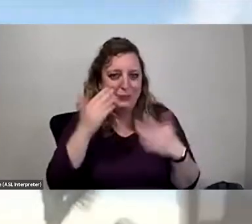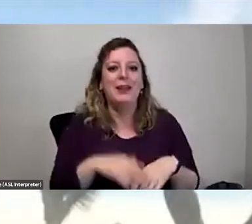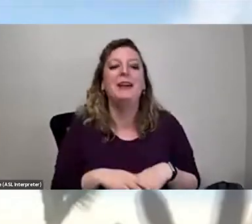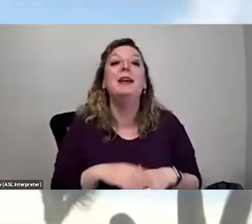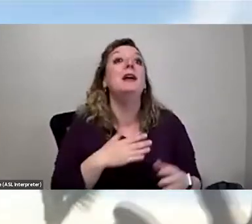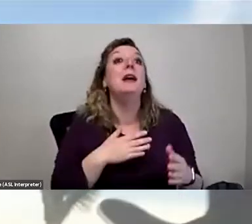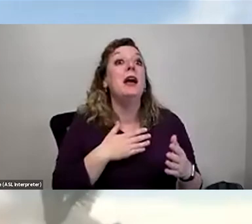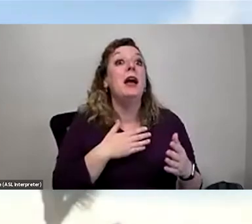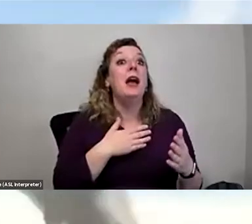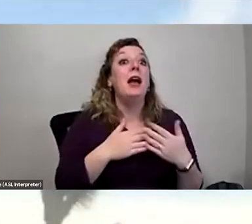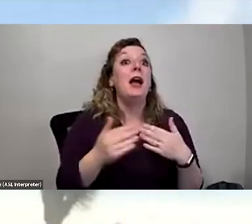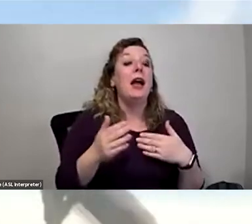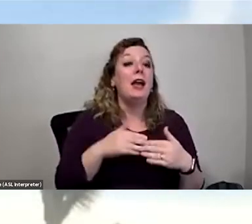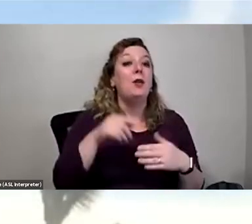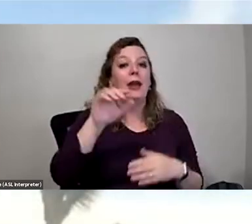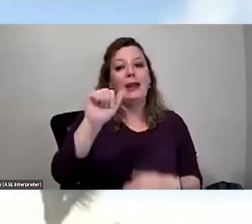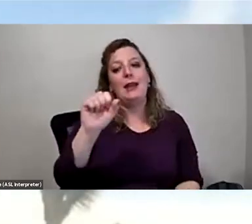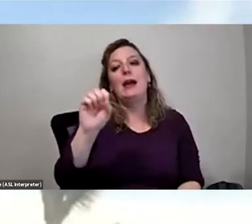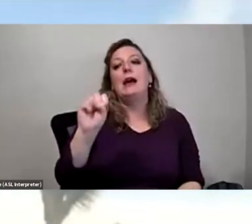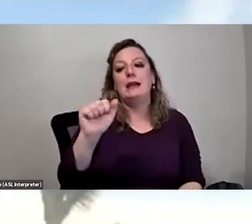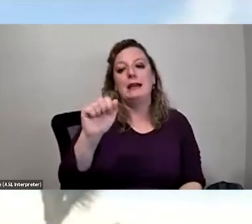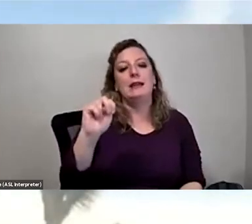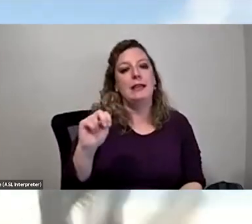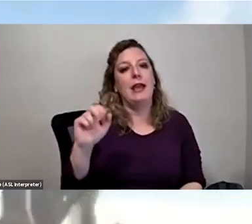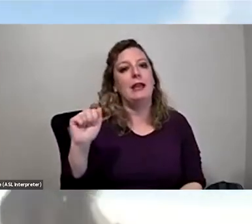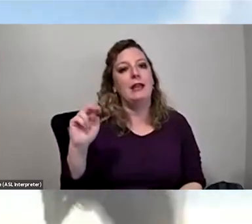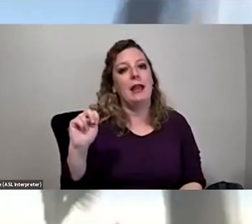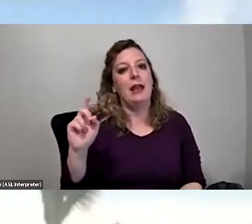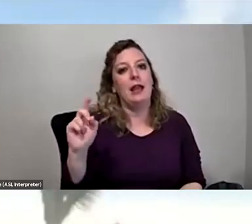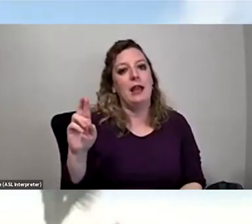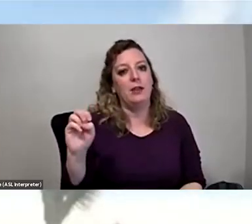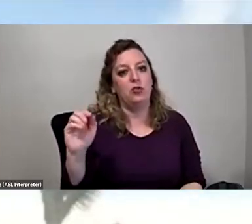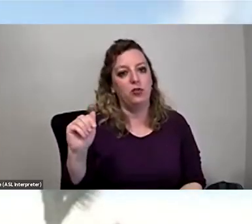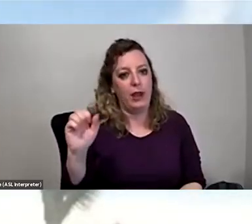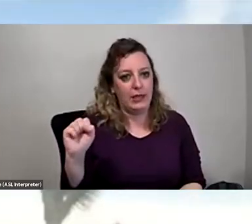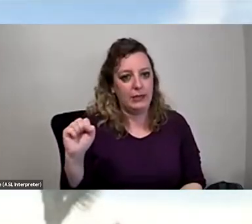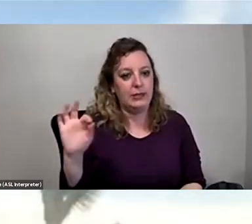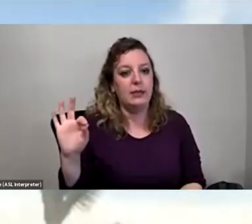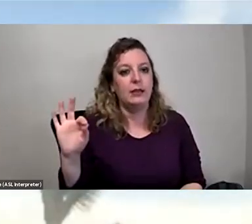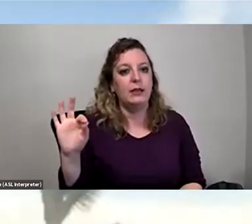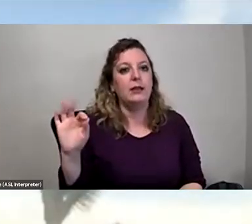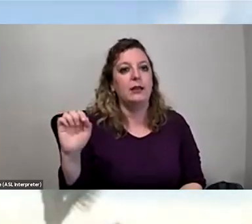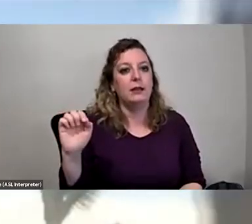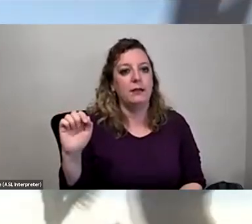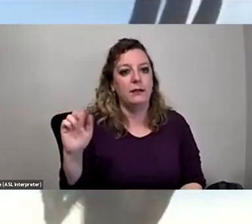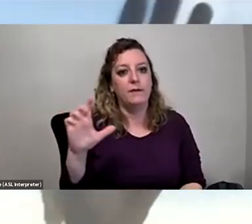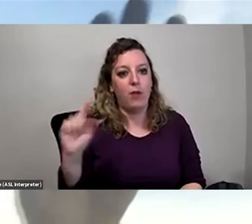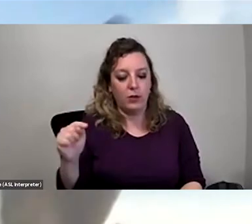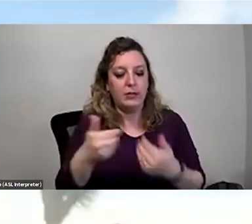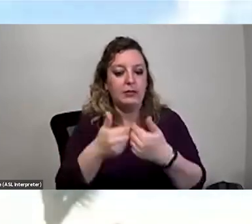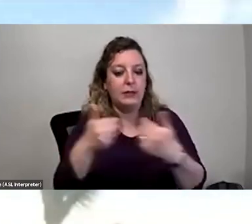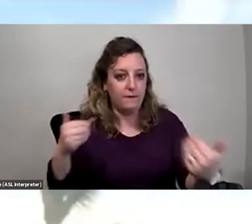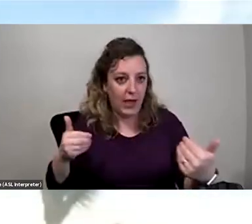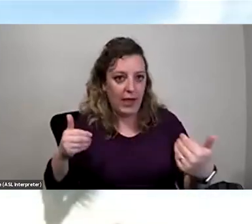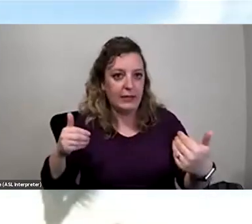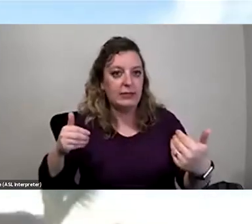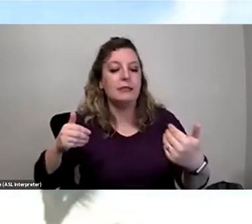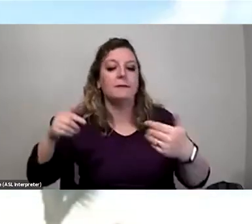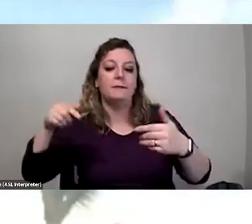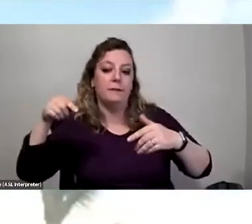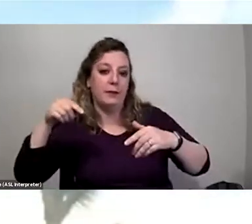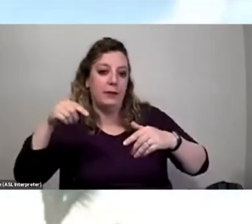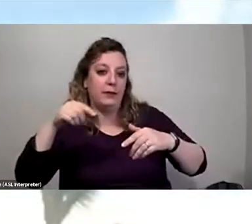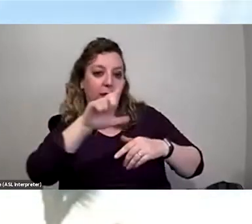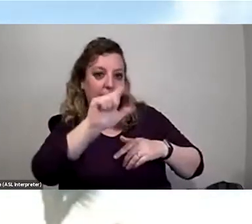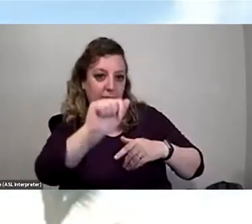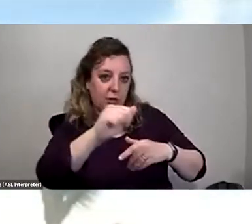Well, the San Andreas fault divides the North American plate where I am from the Pacific plate where Los Angeles is. Before those two